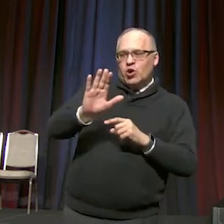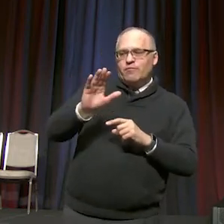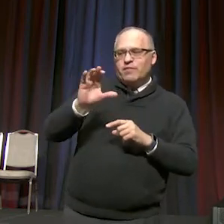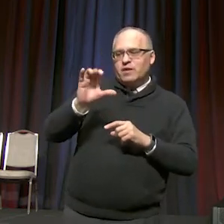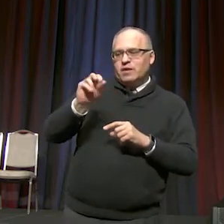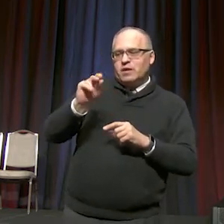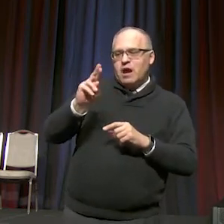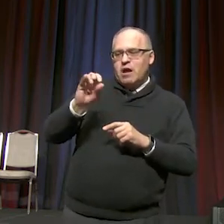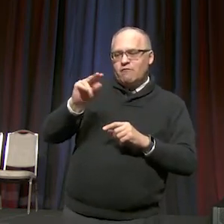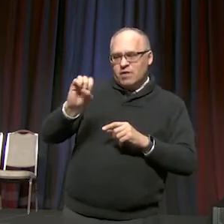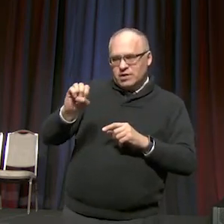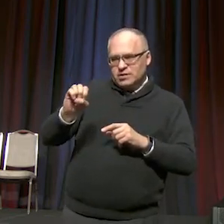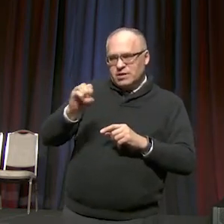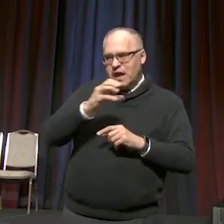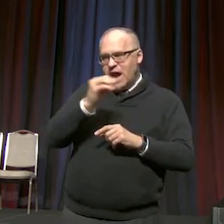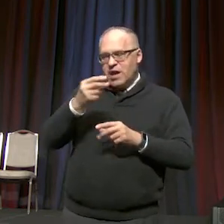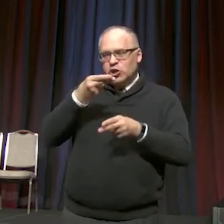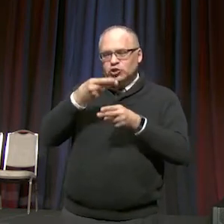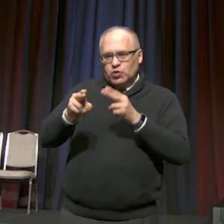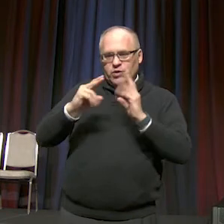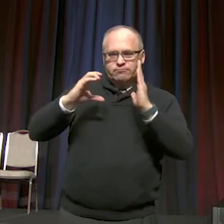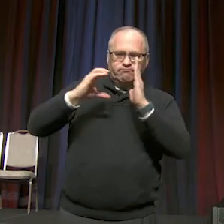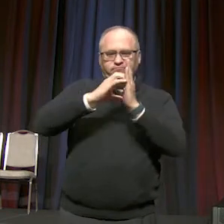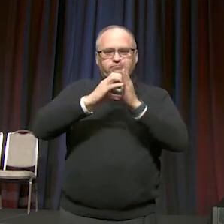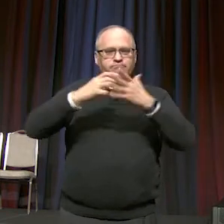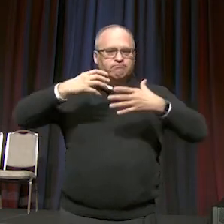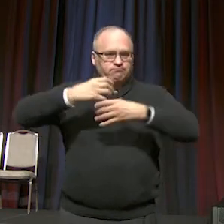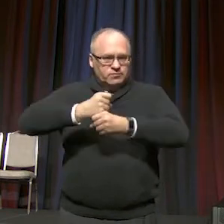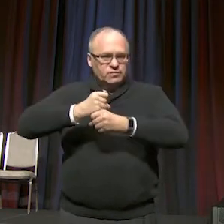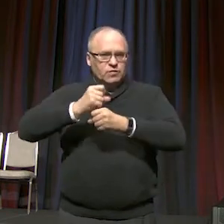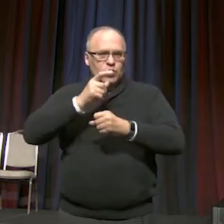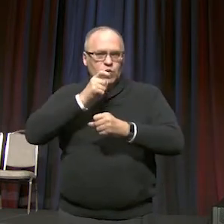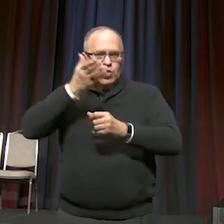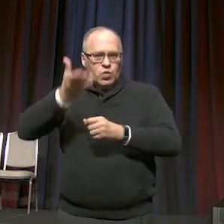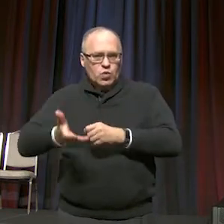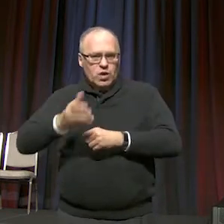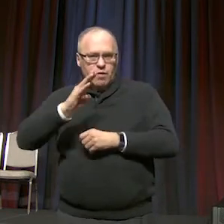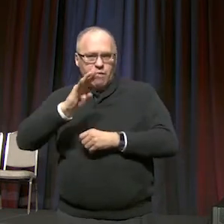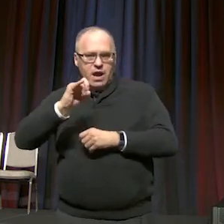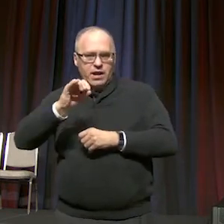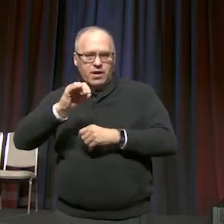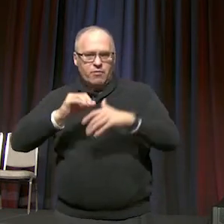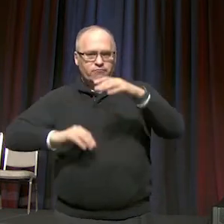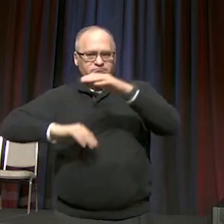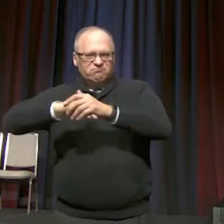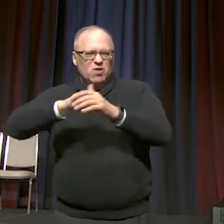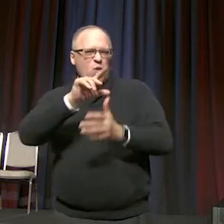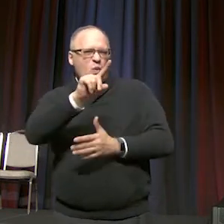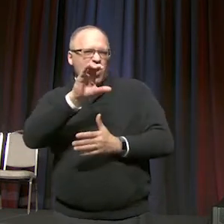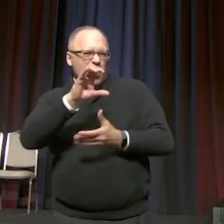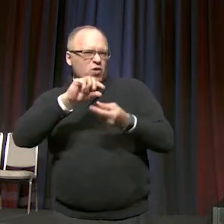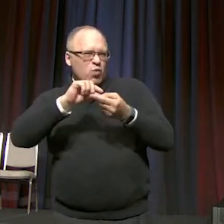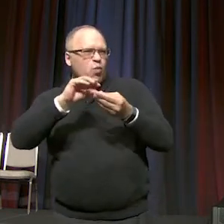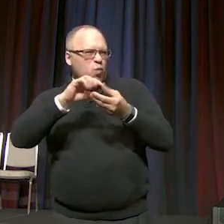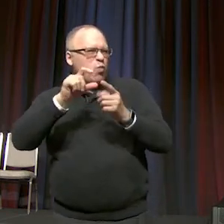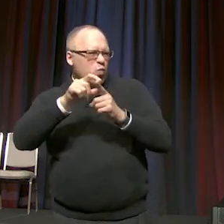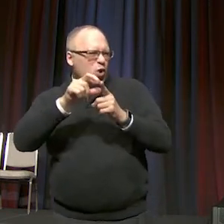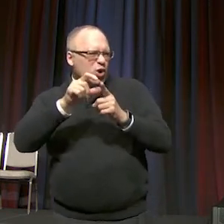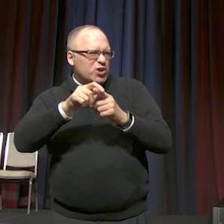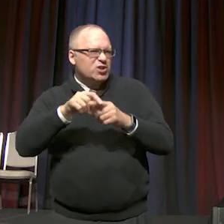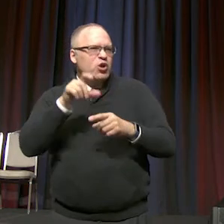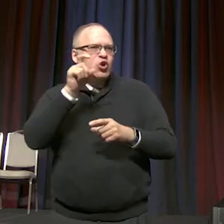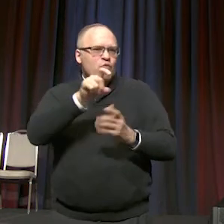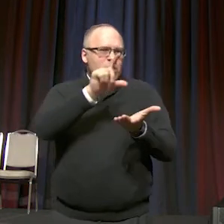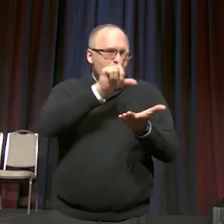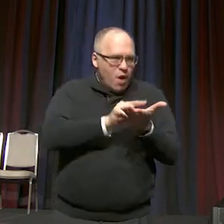and a biographical sketch of no more than 100 words must be published in the